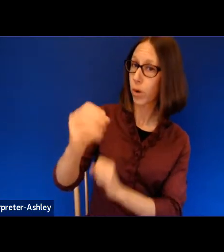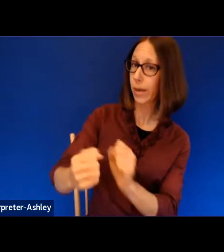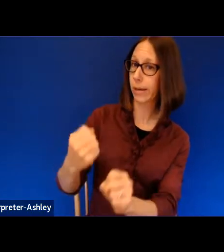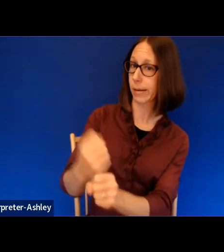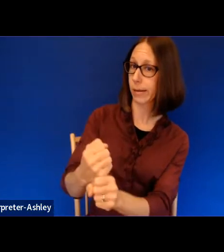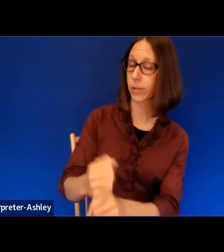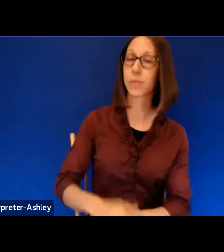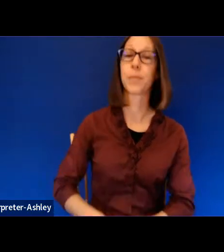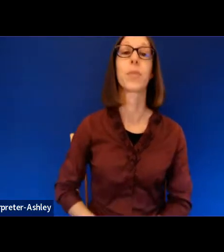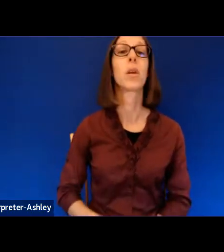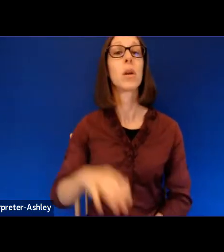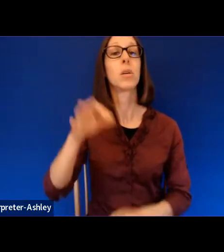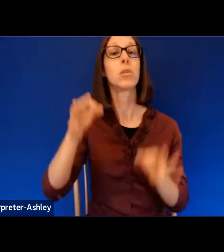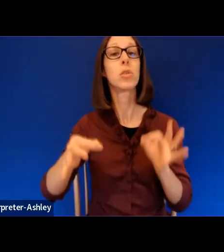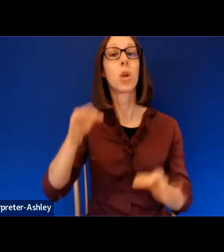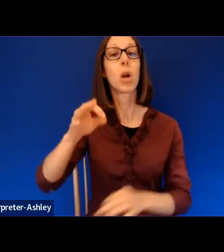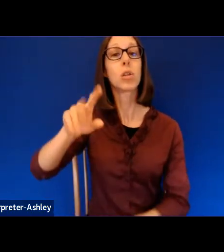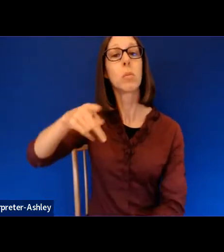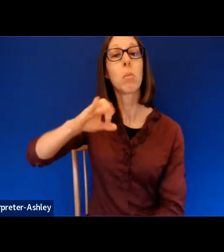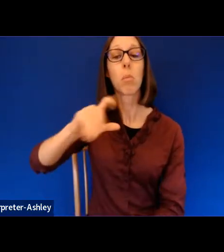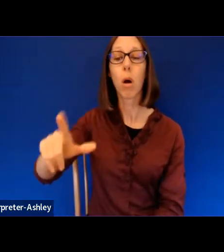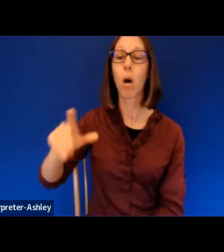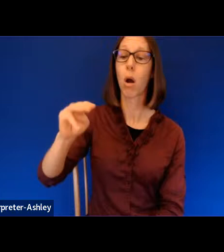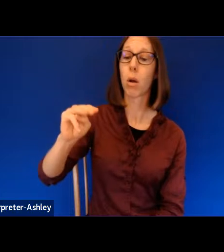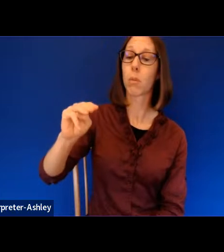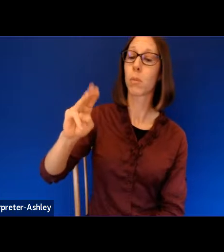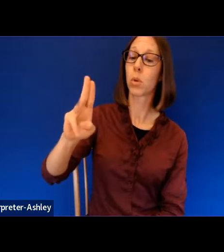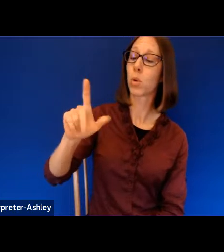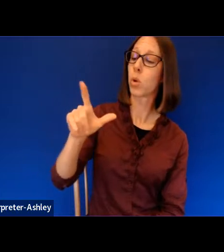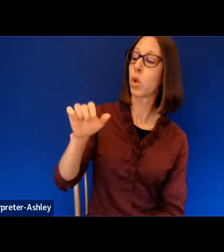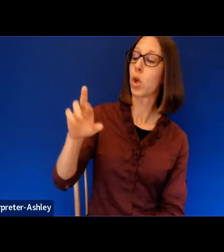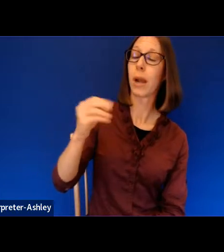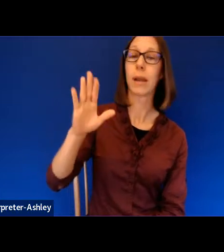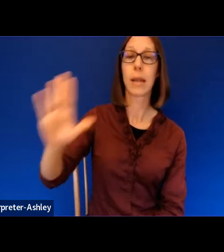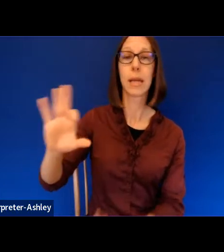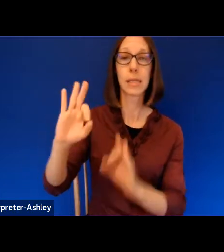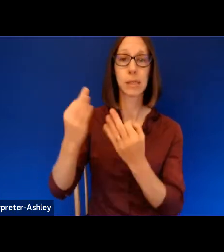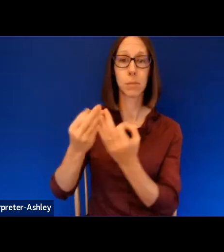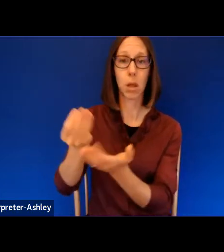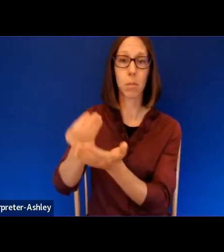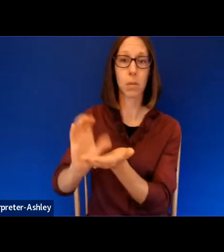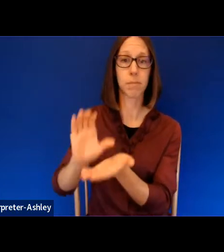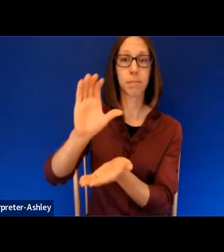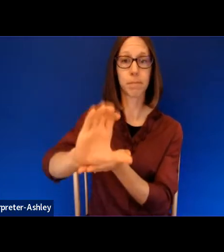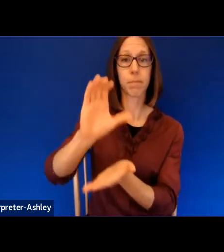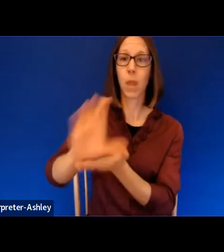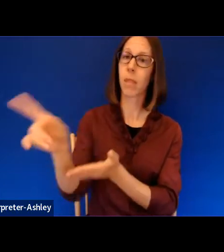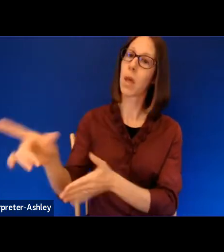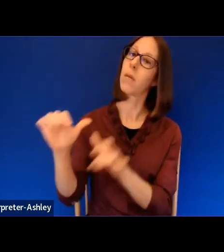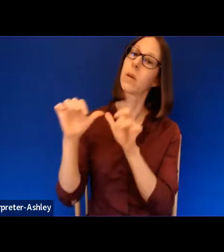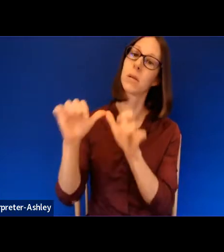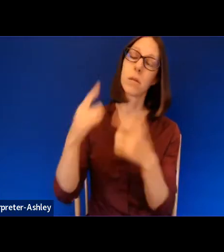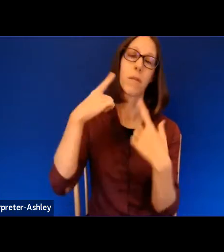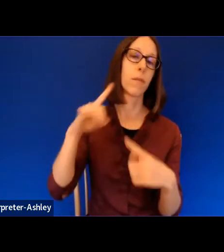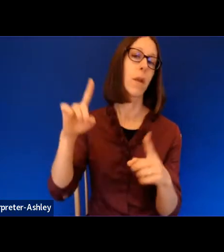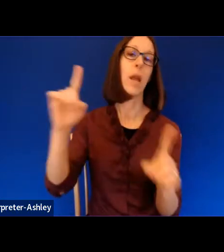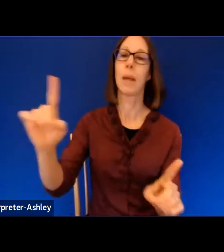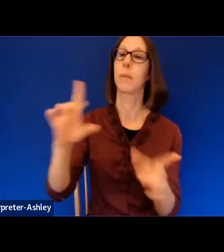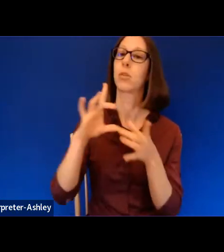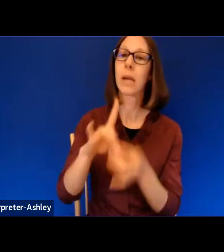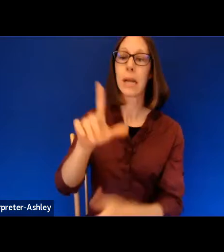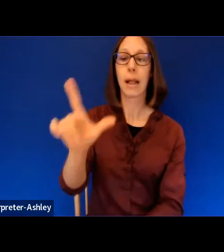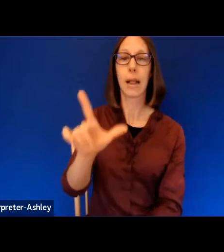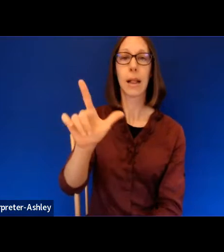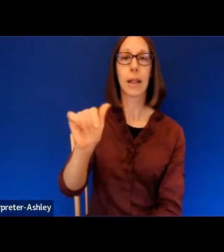by Judge Paul Mueller and his mother, the Mueller family has been synonymous with civic and philanthropic involvements in the Lancaster